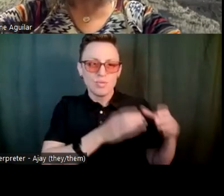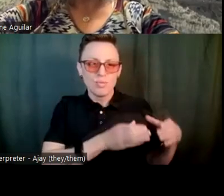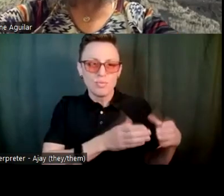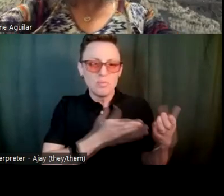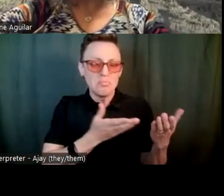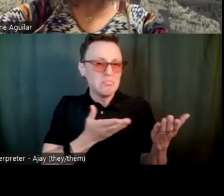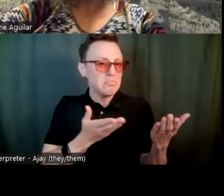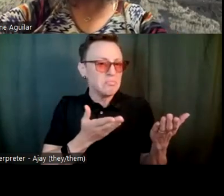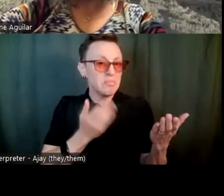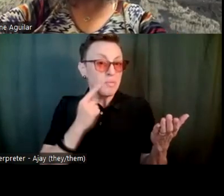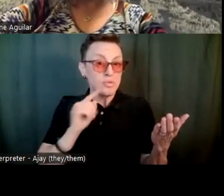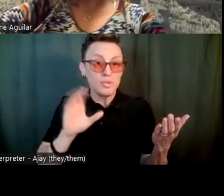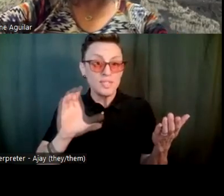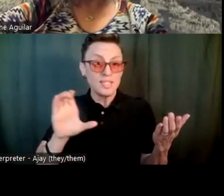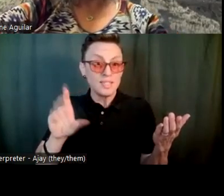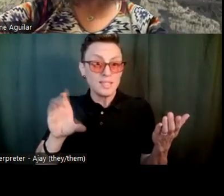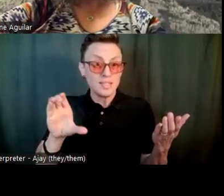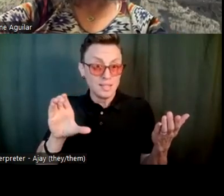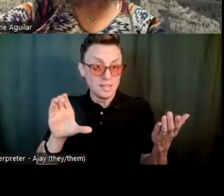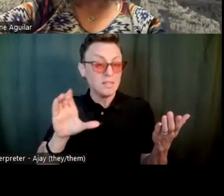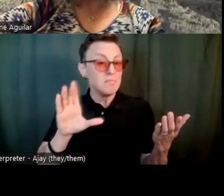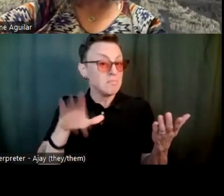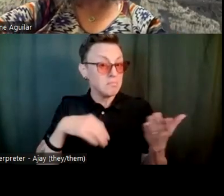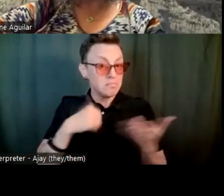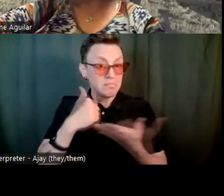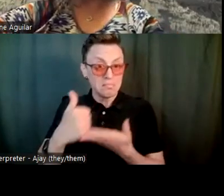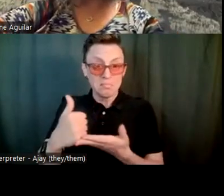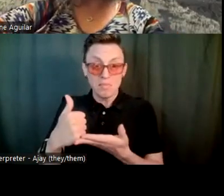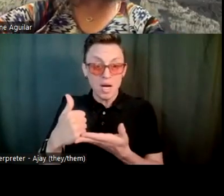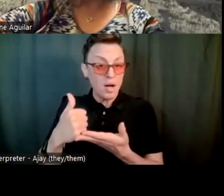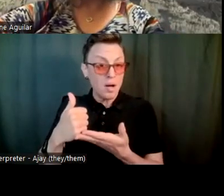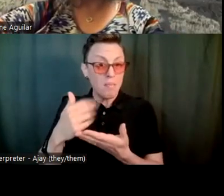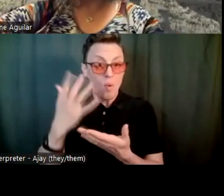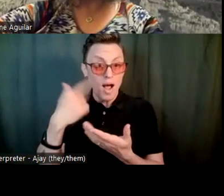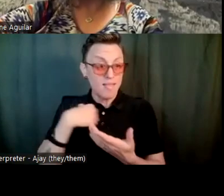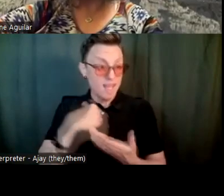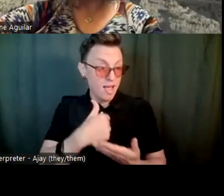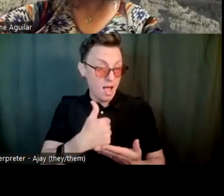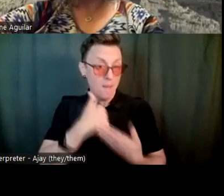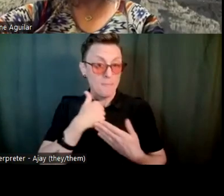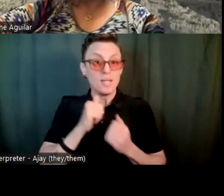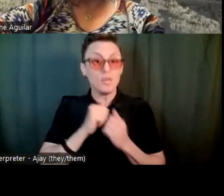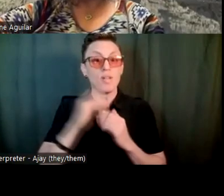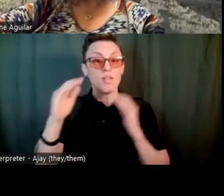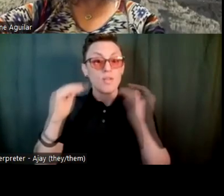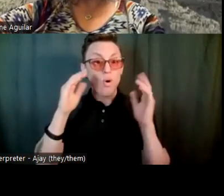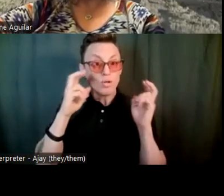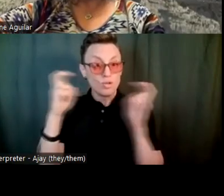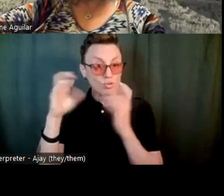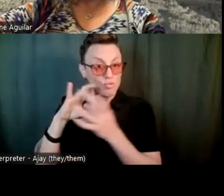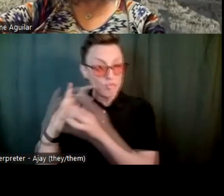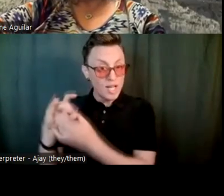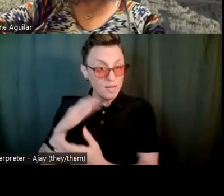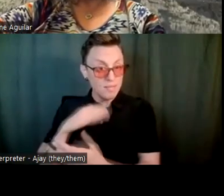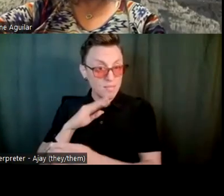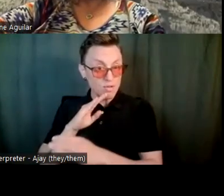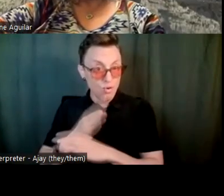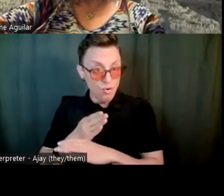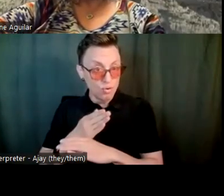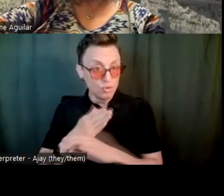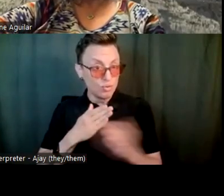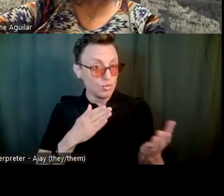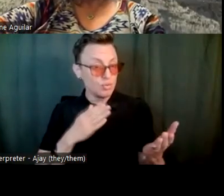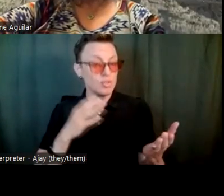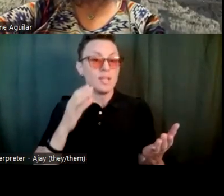I'm sure CCDC could help you there who I get to help me with adult issues for my daughter. Um, and,